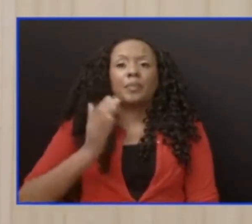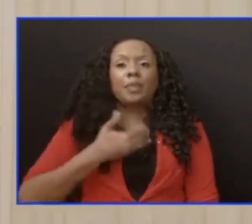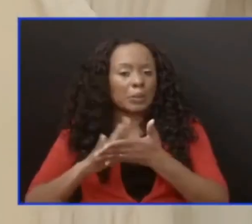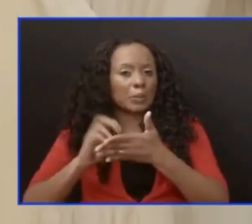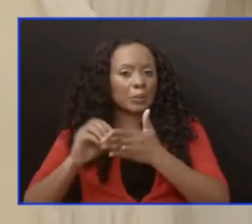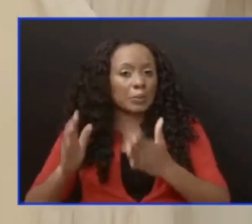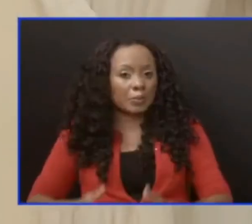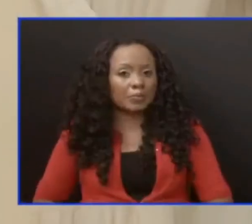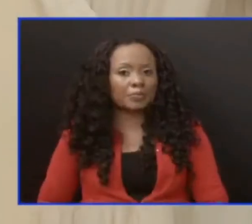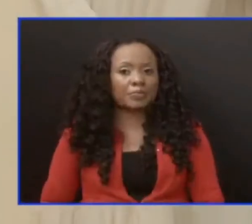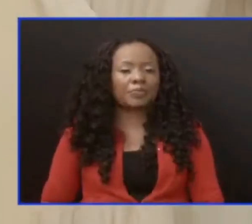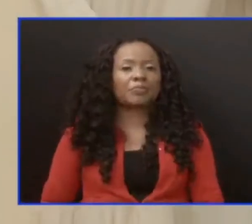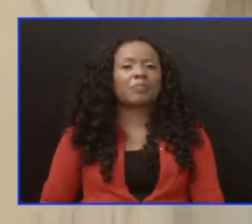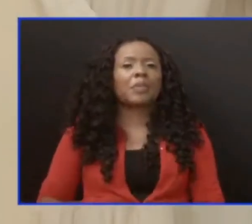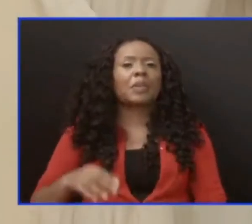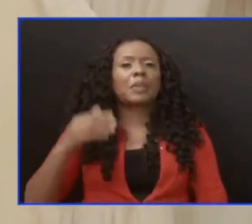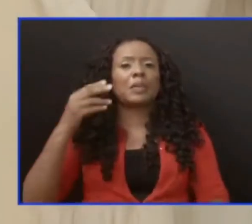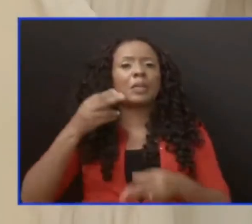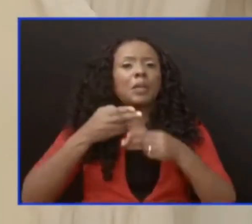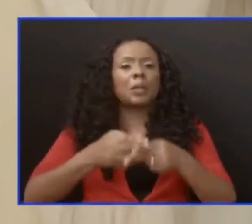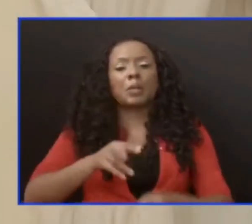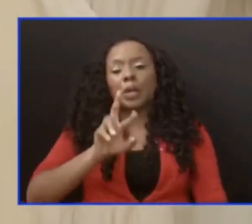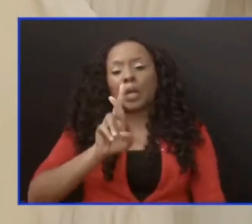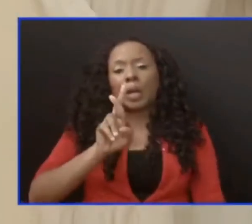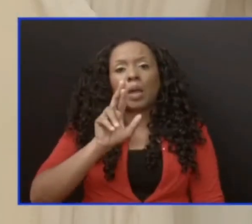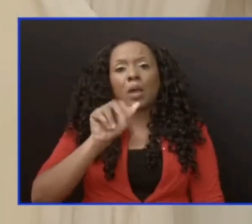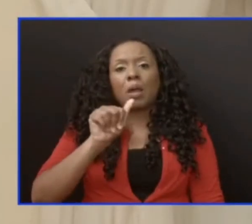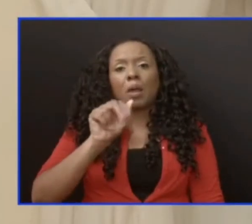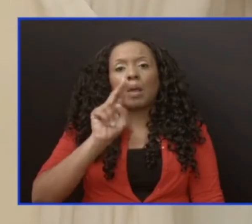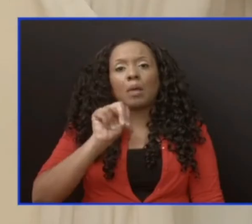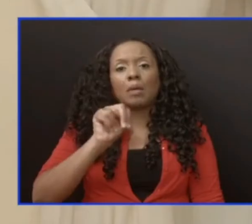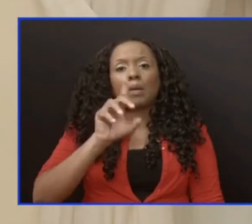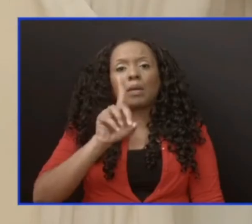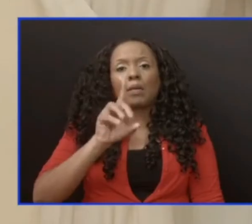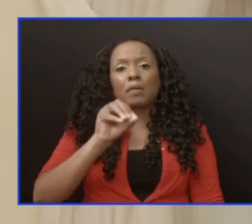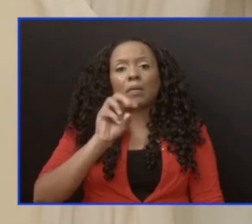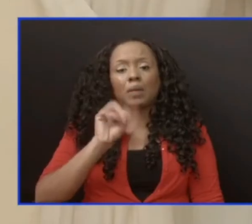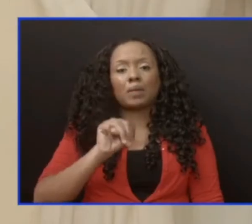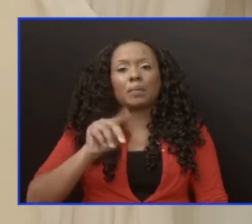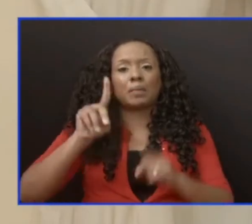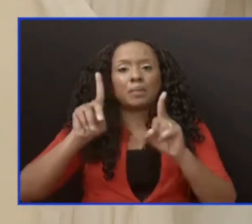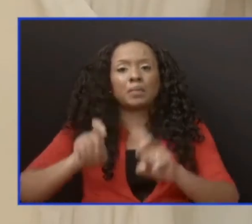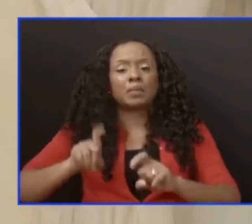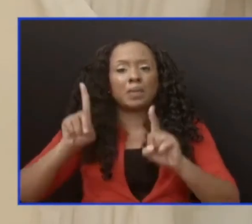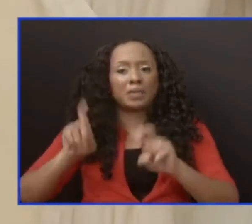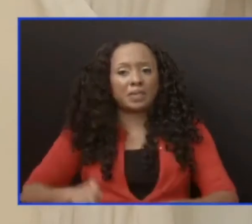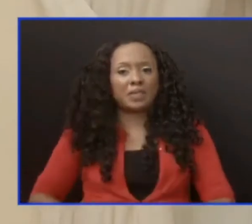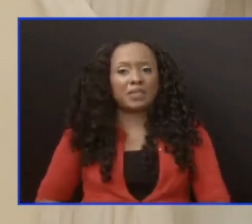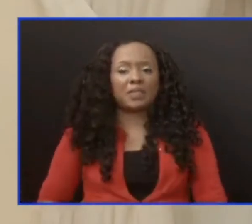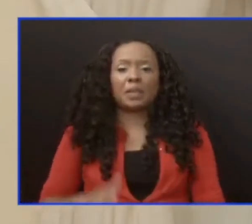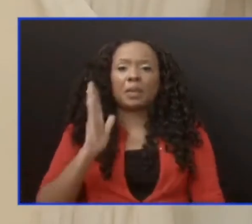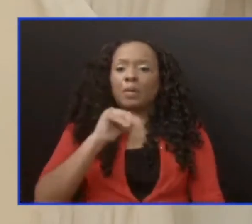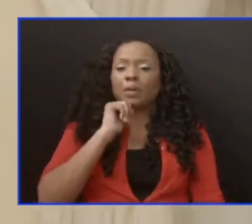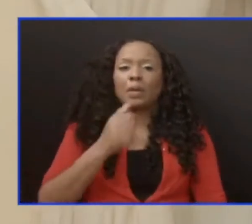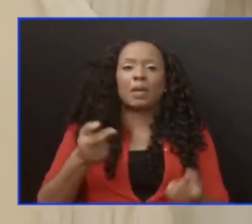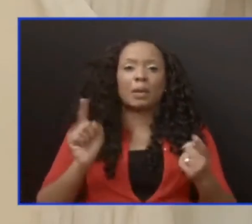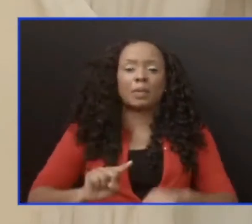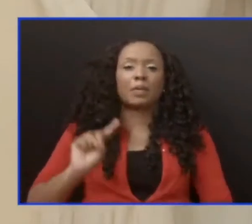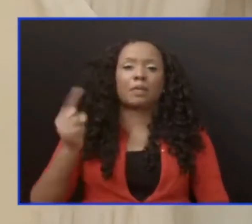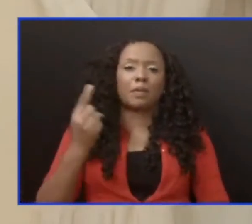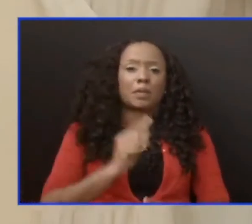The random testing will not occur during the first week or the second week.